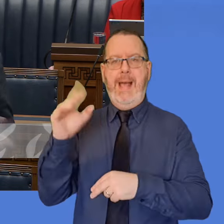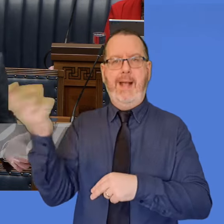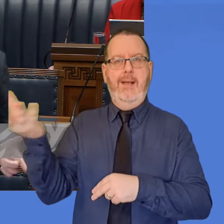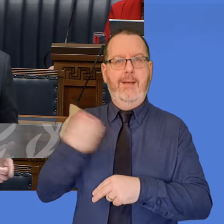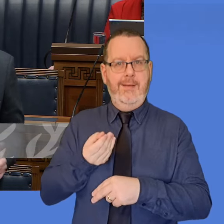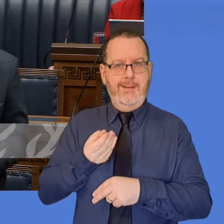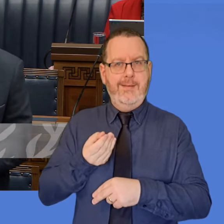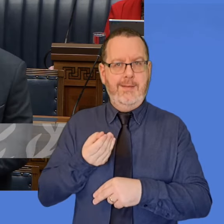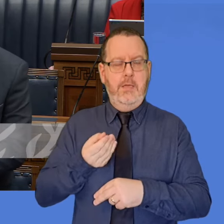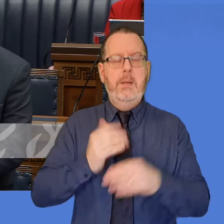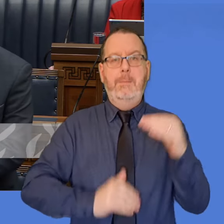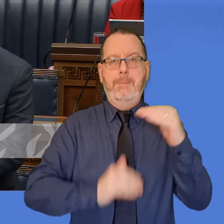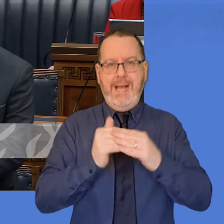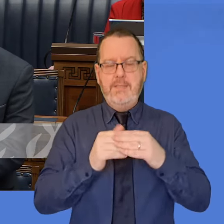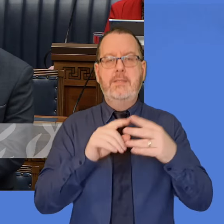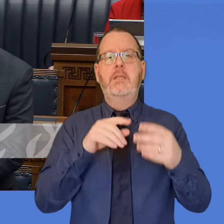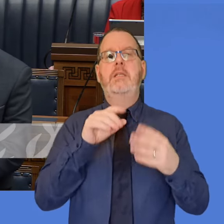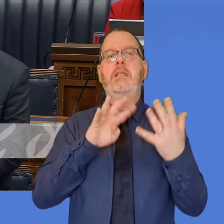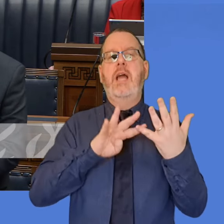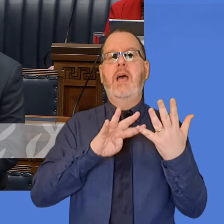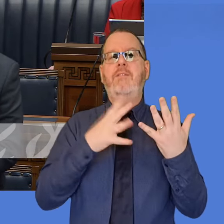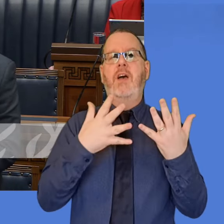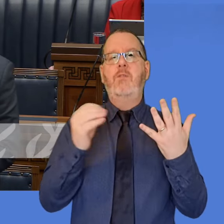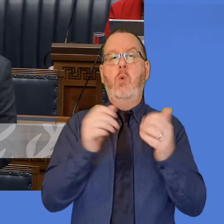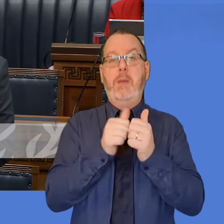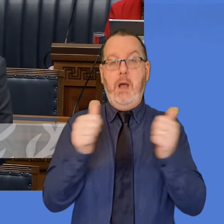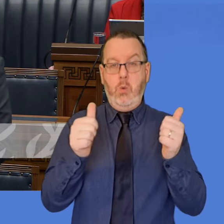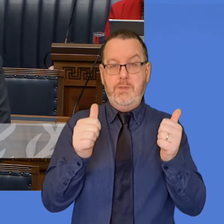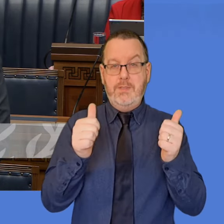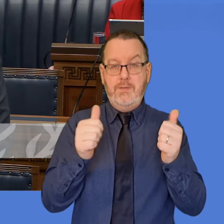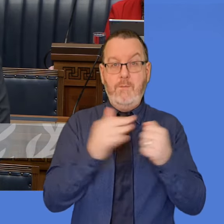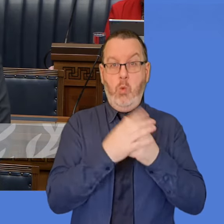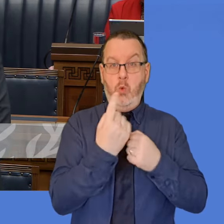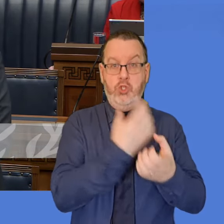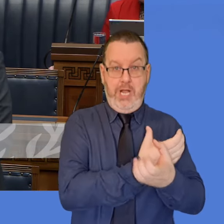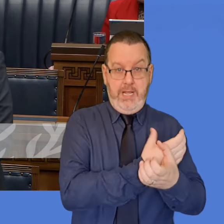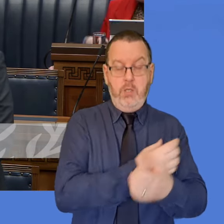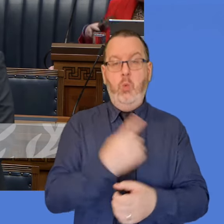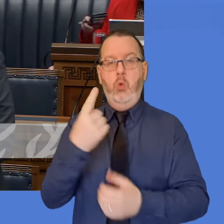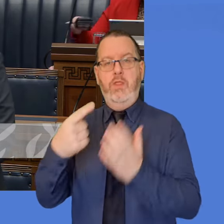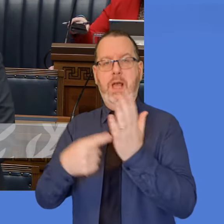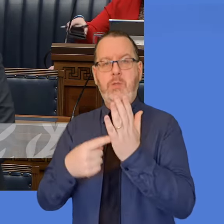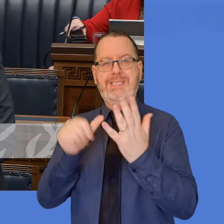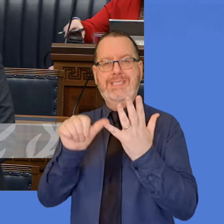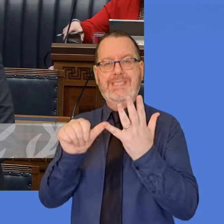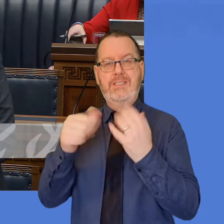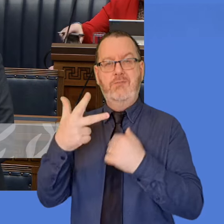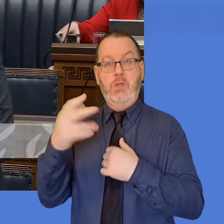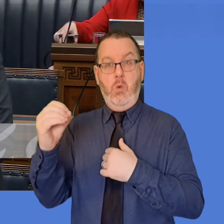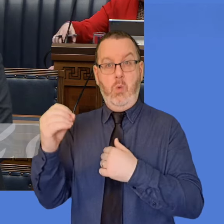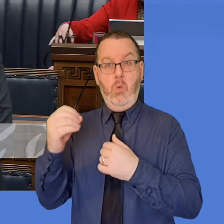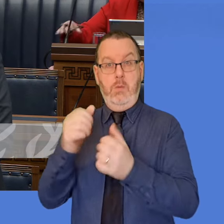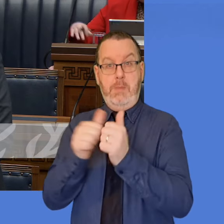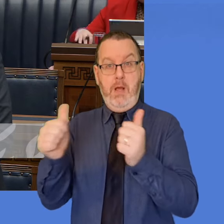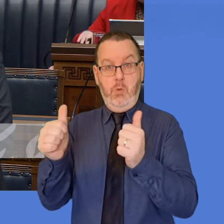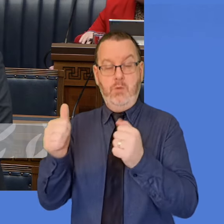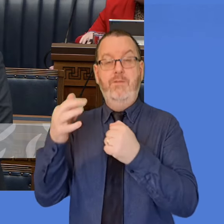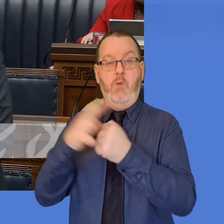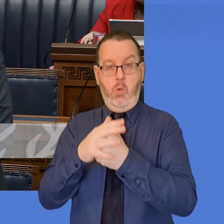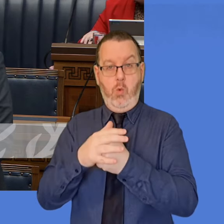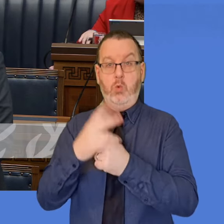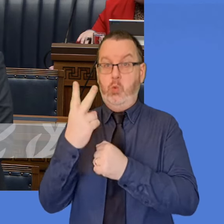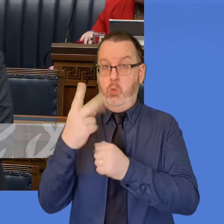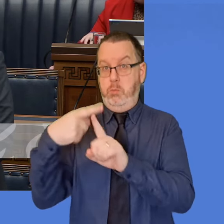The current maximum limits are £950.91 for one child and £1,630.15